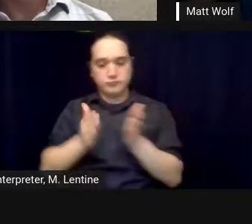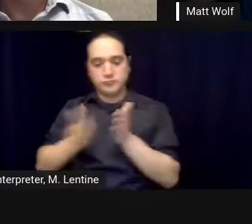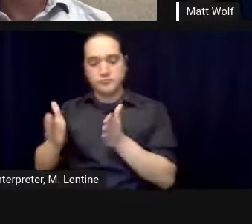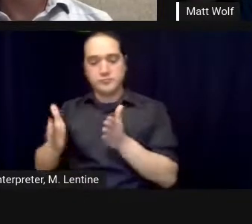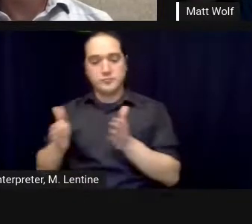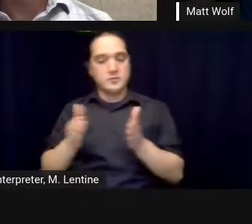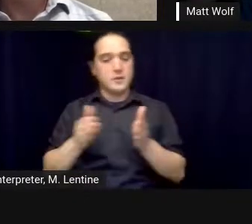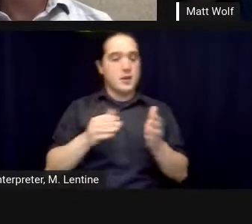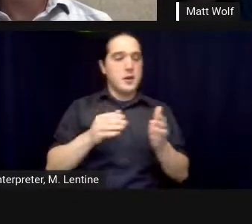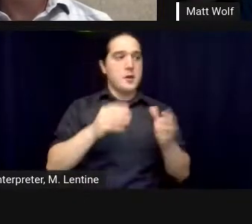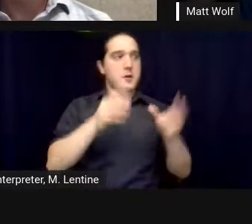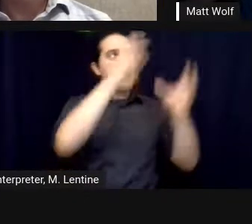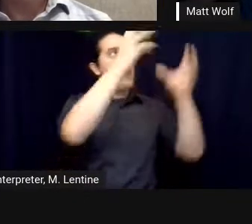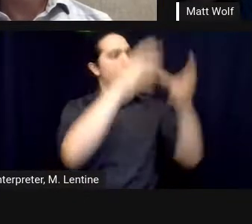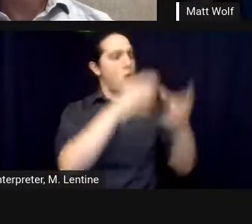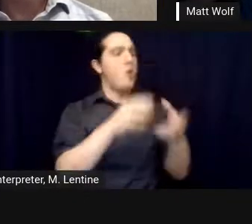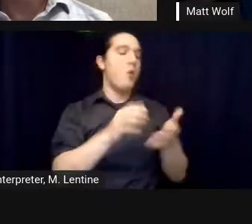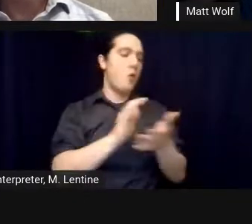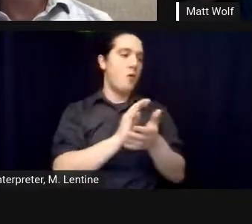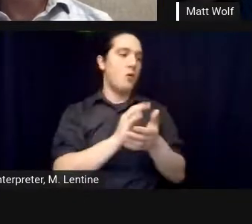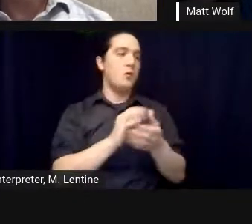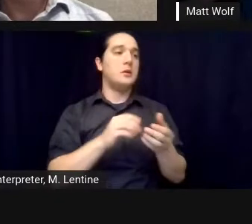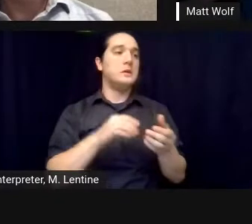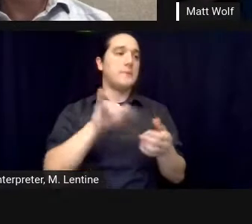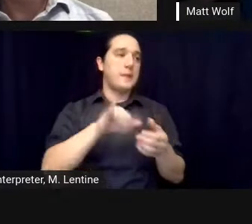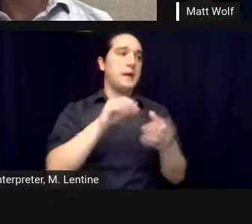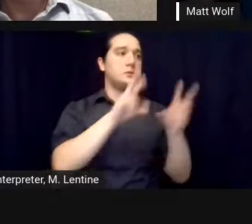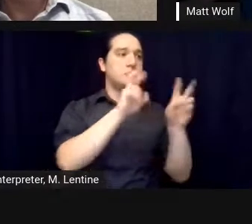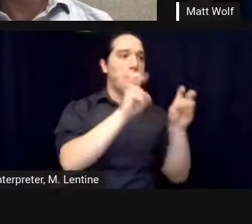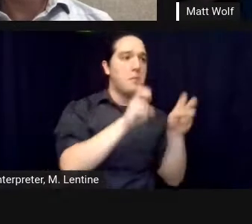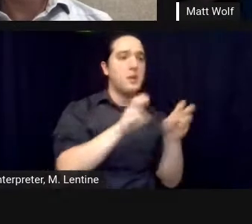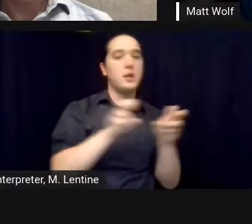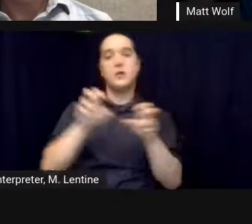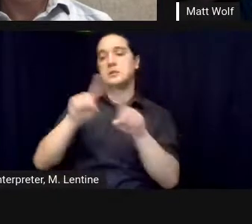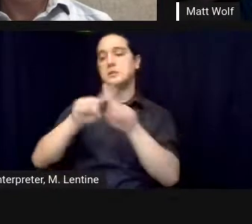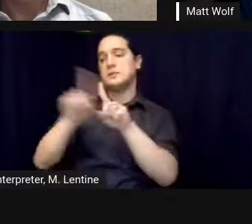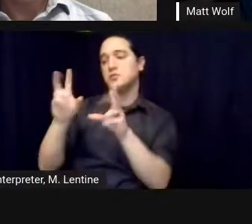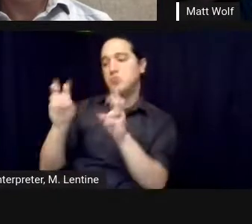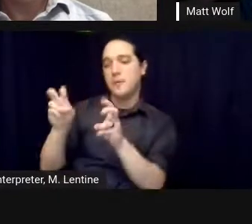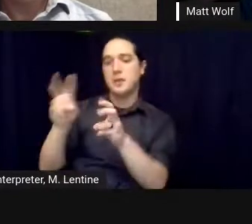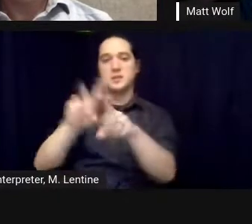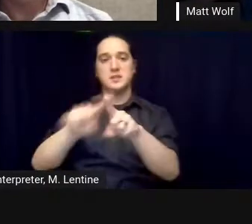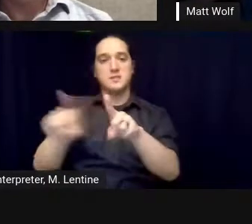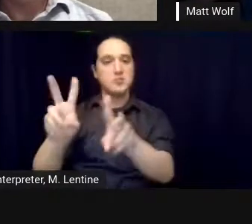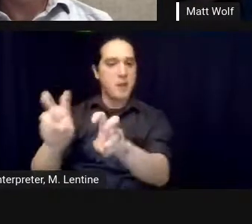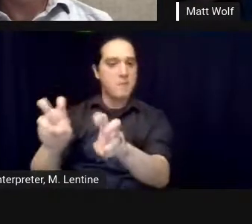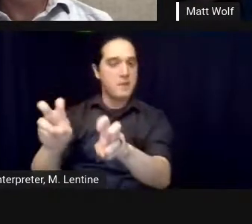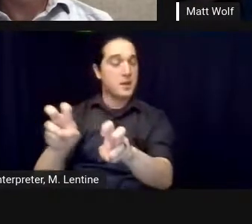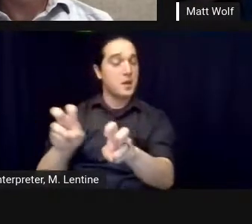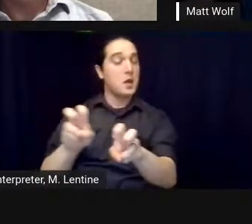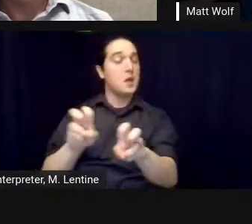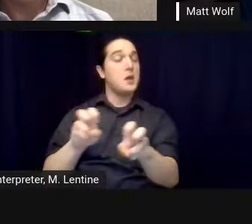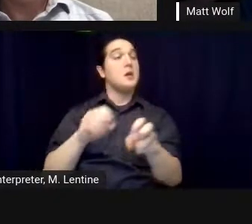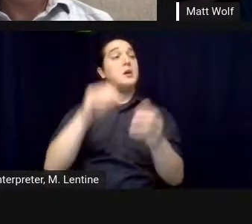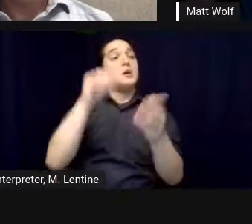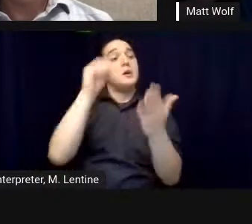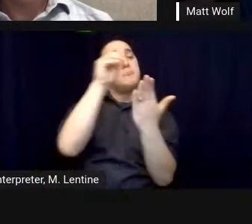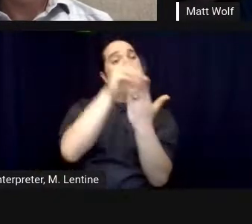making the film anything else you want to add matt no i think that those those are big challenges